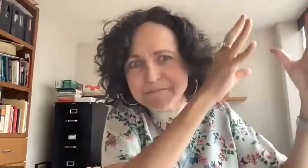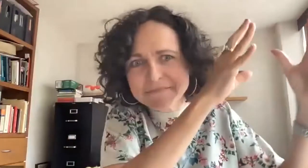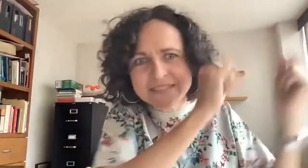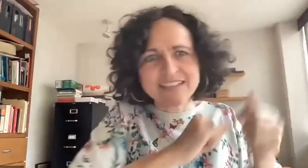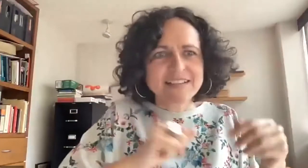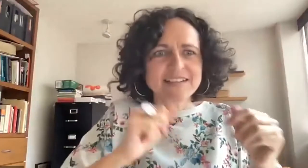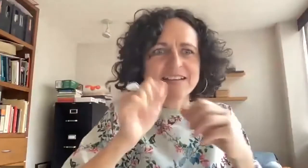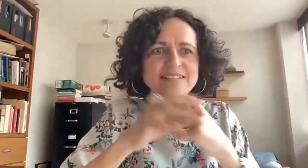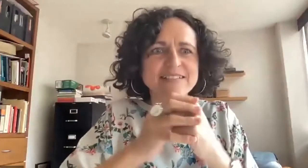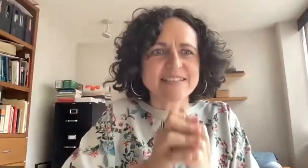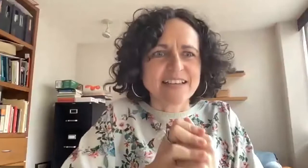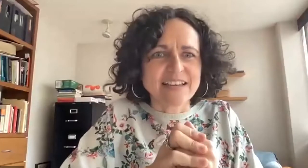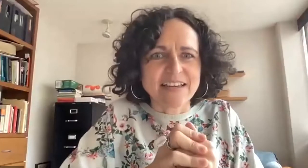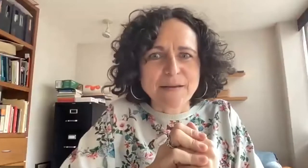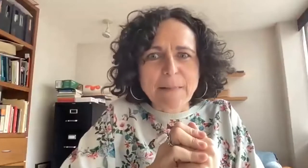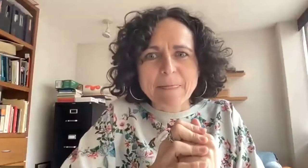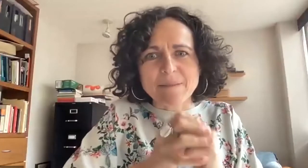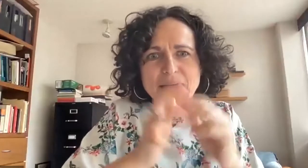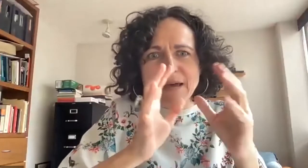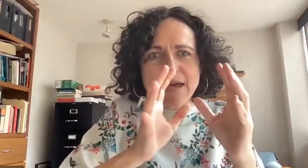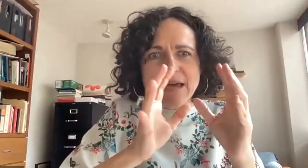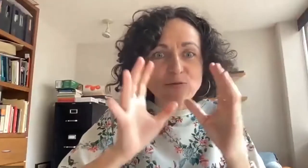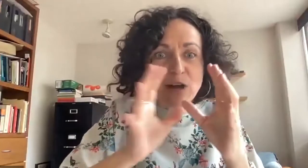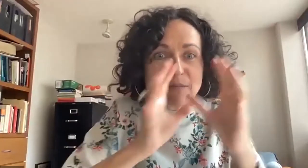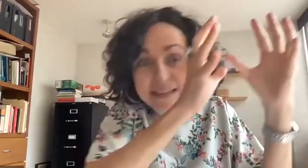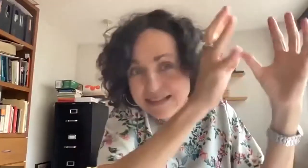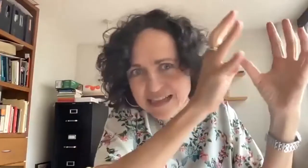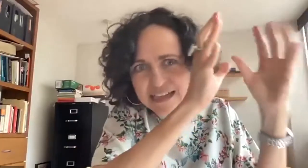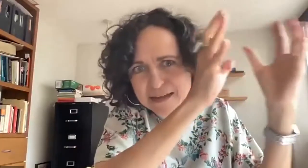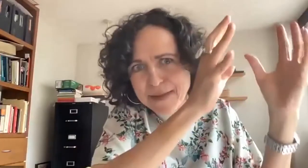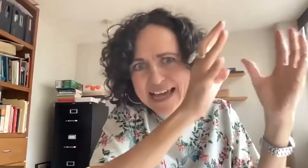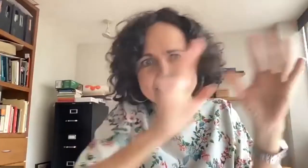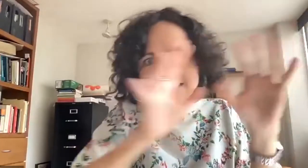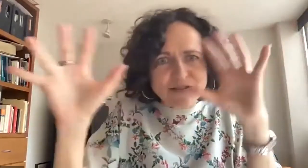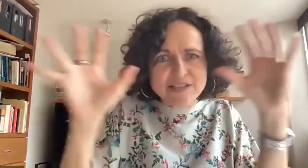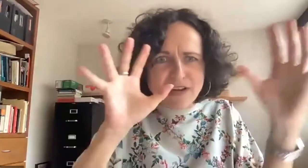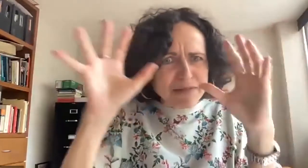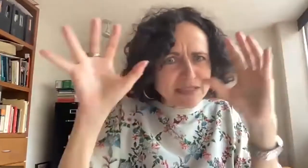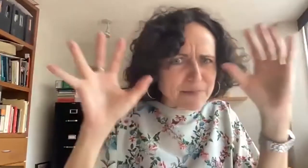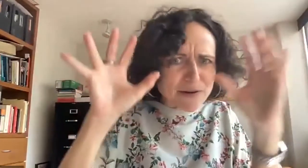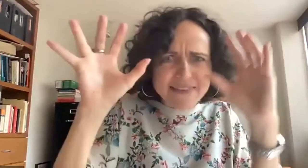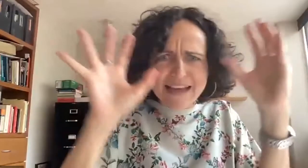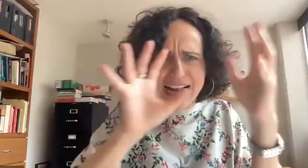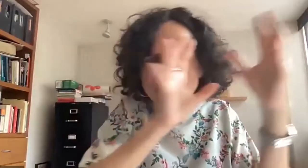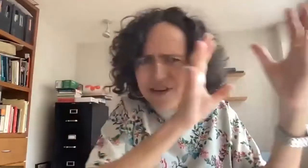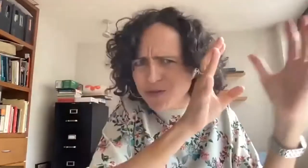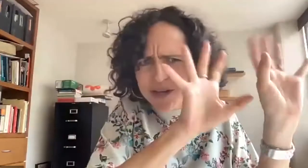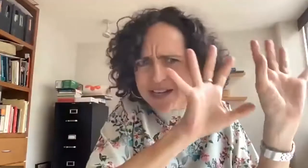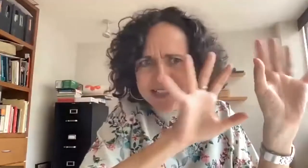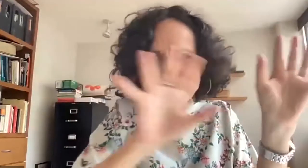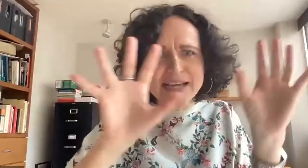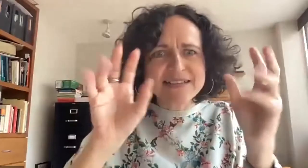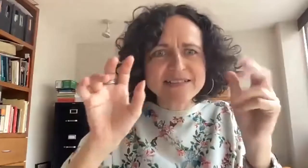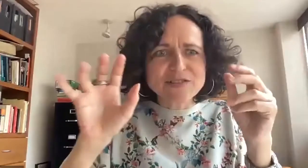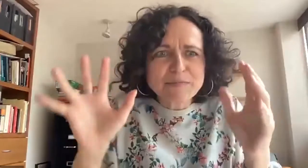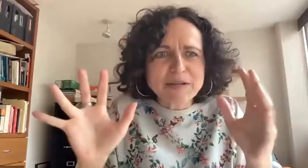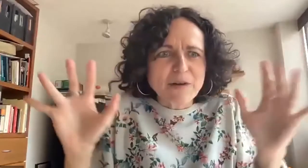So we cannot rehabilitate everybody. So we're just going to work on on an elite.